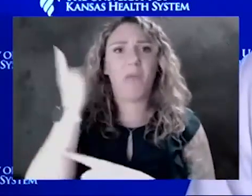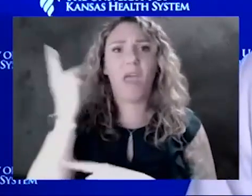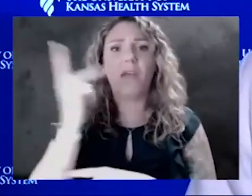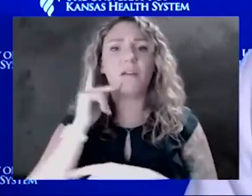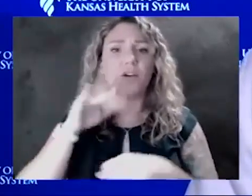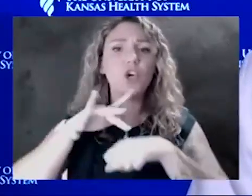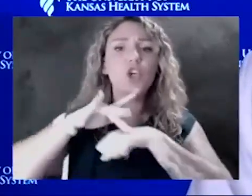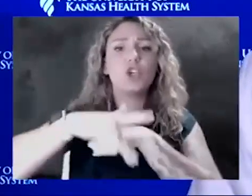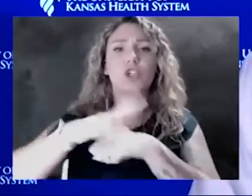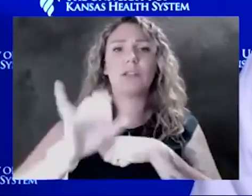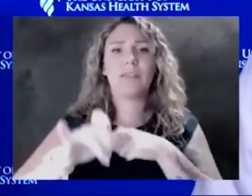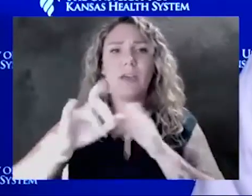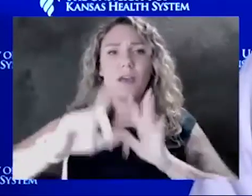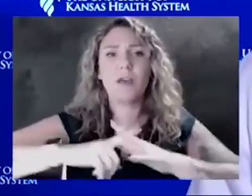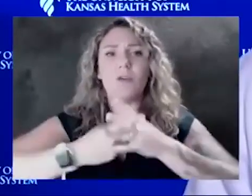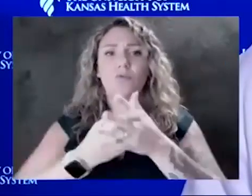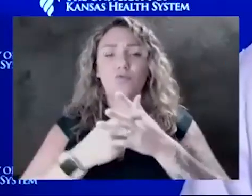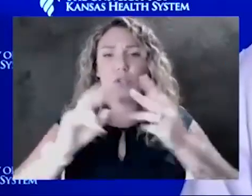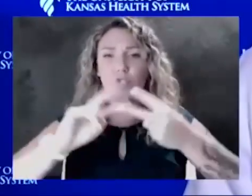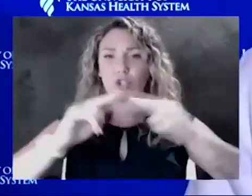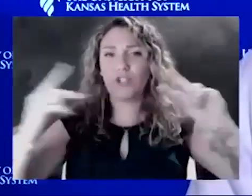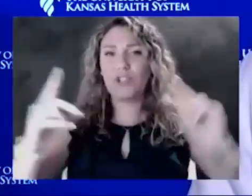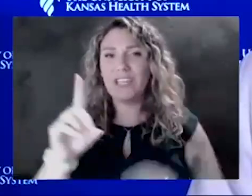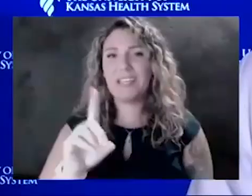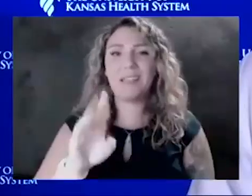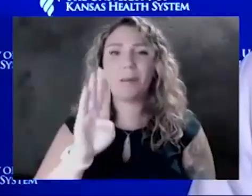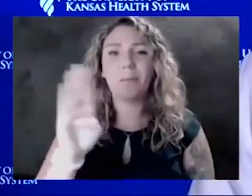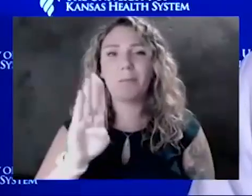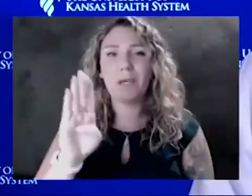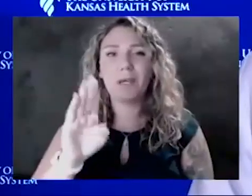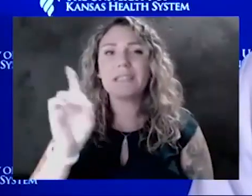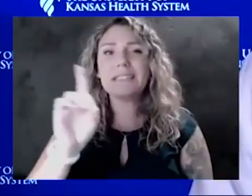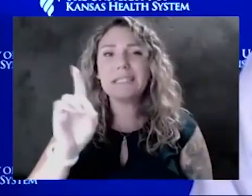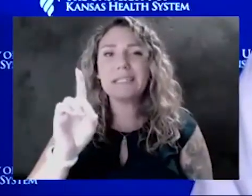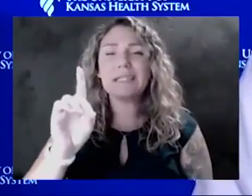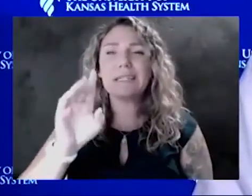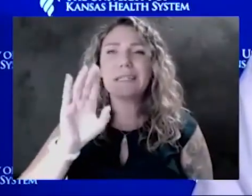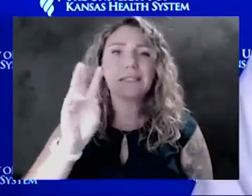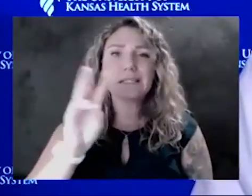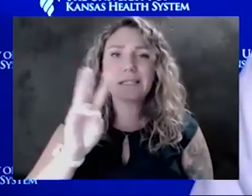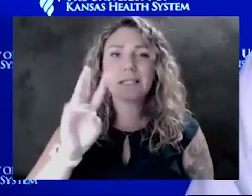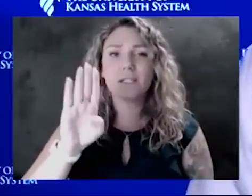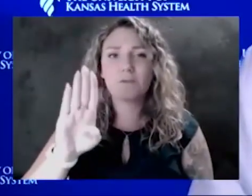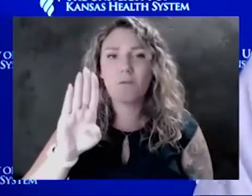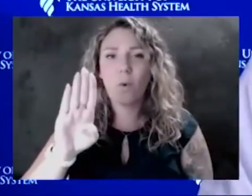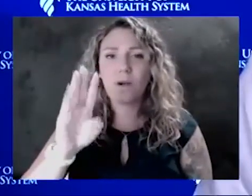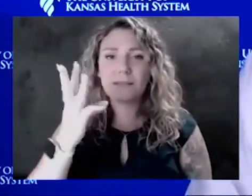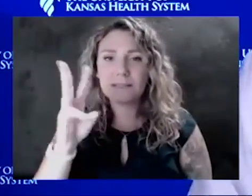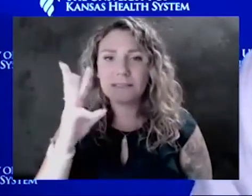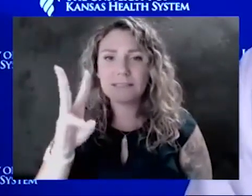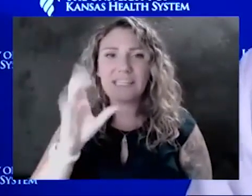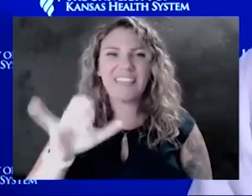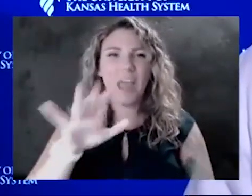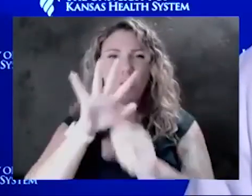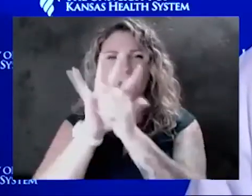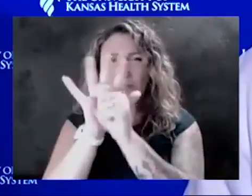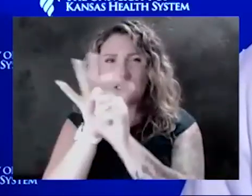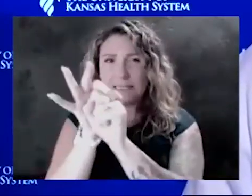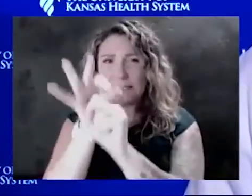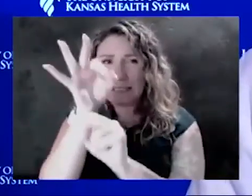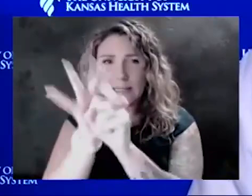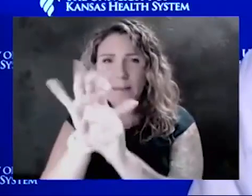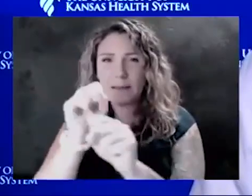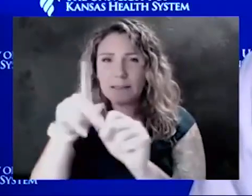arose, that D614G, which is just a mutation in the spike which they detected, that was prior to any vaccination.